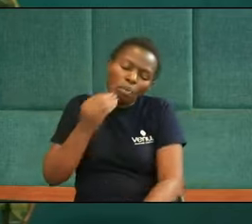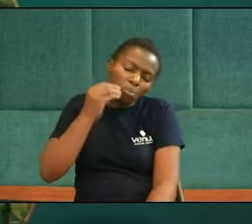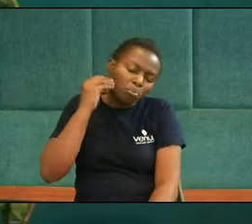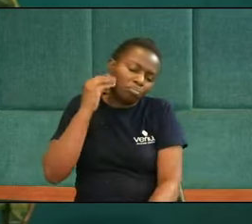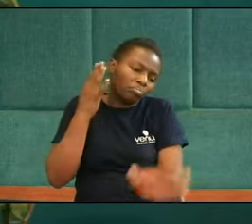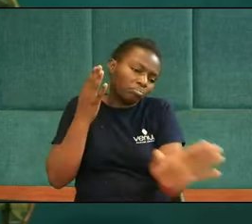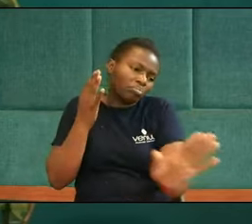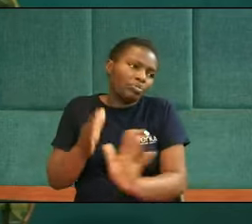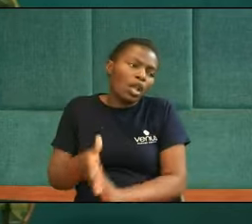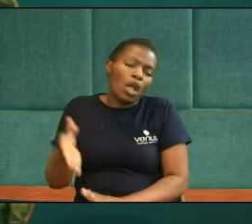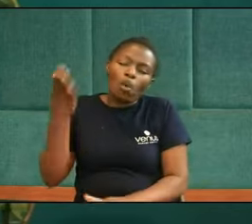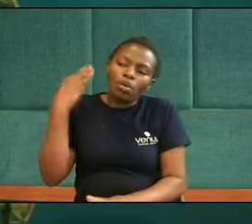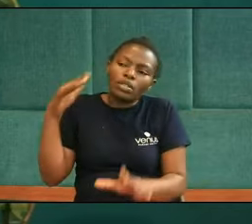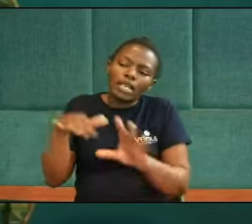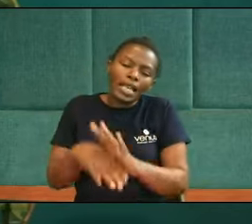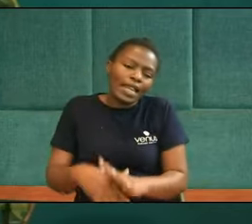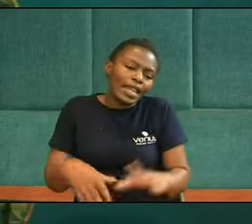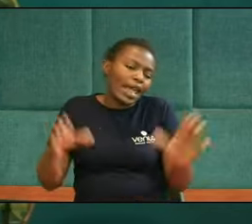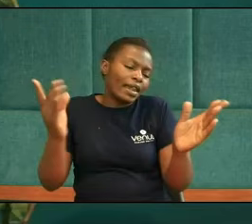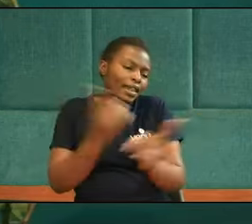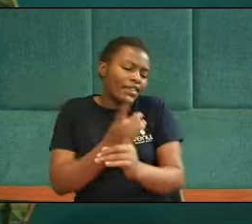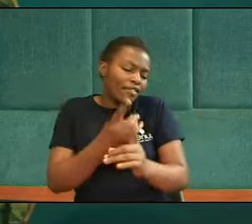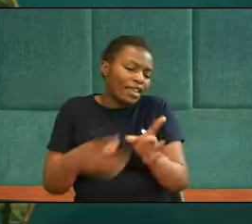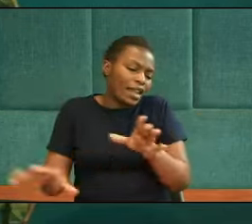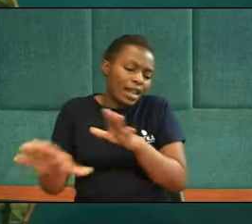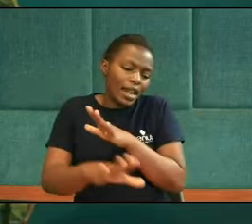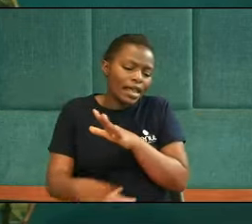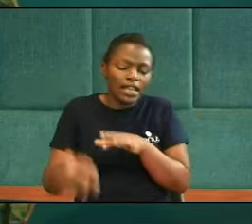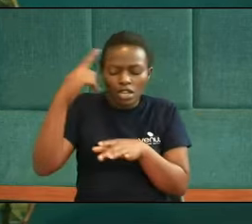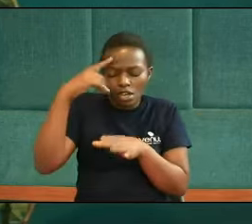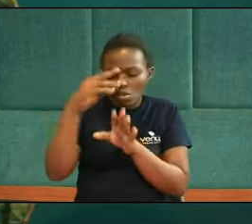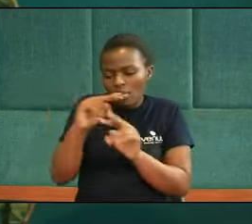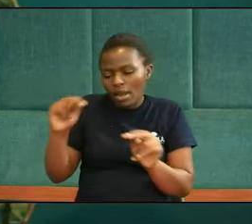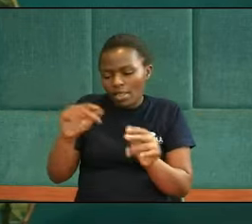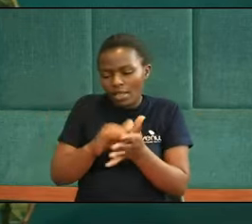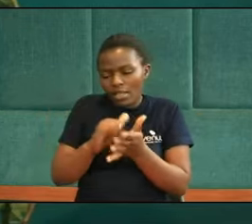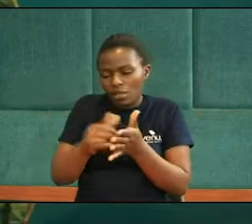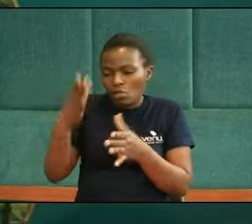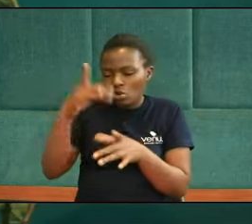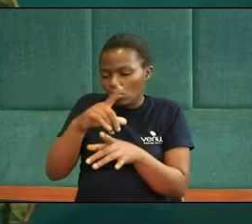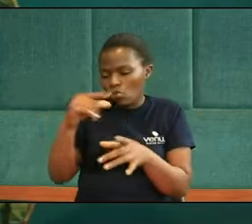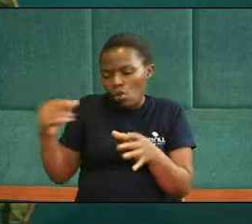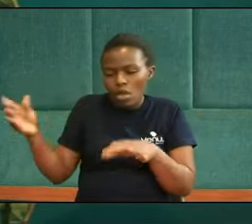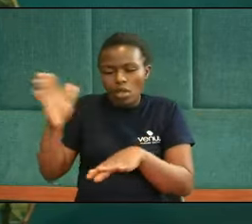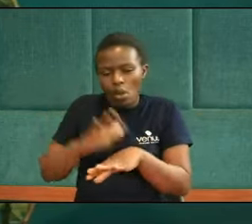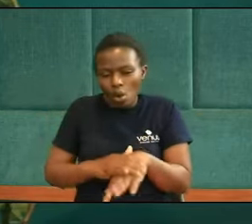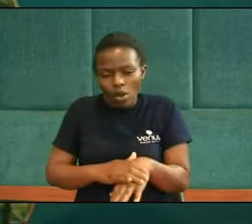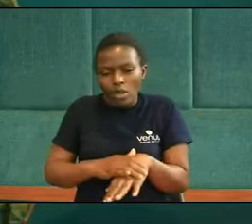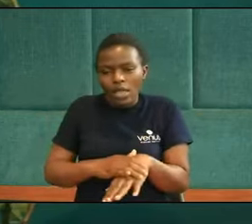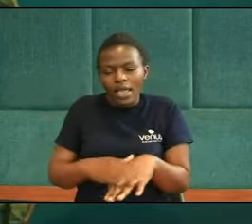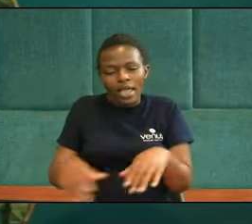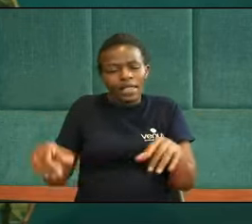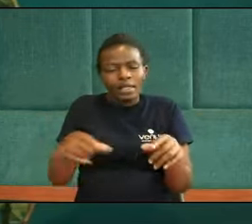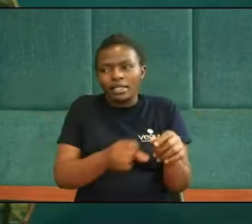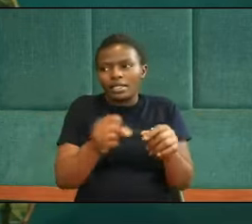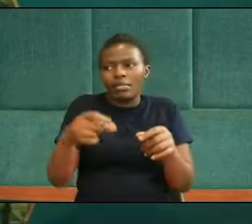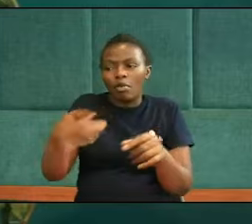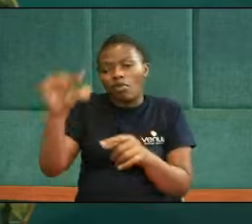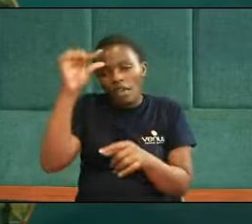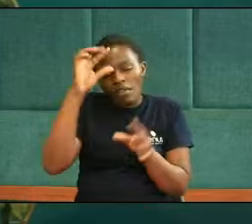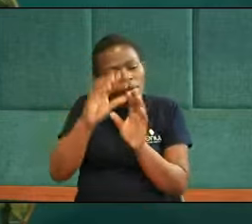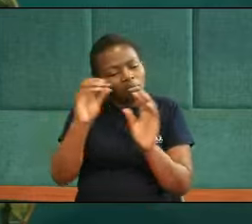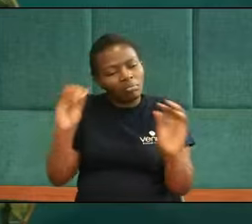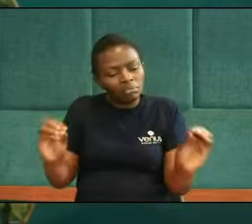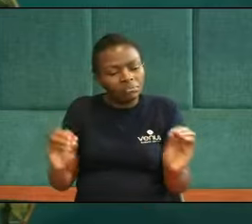here Is in a strange land He doesn't know What's going on He has no system Of government No system To be confident in But